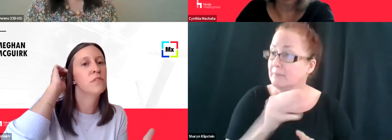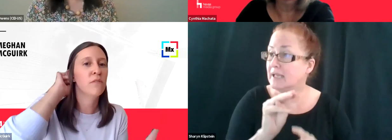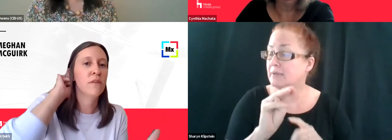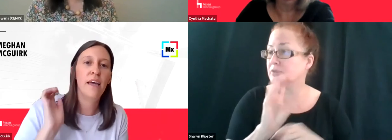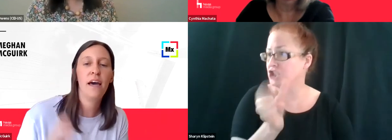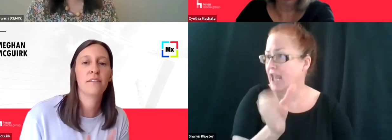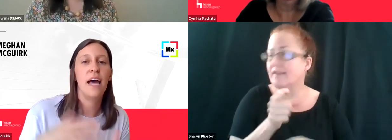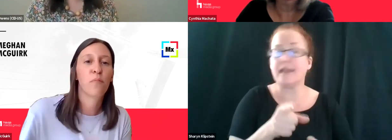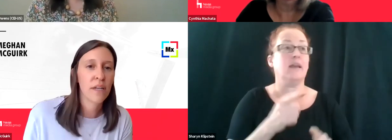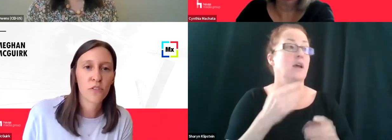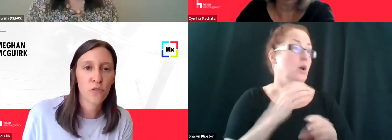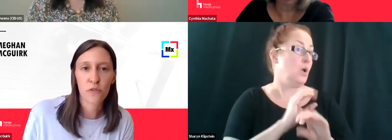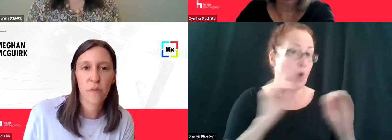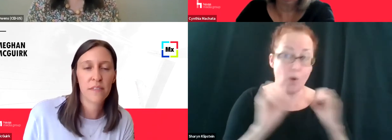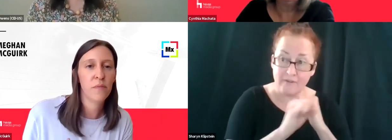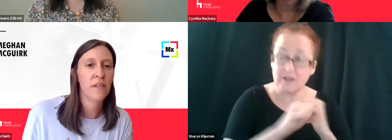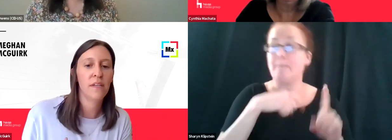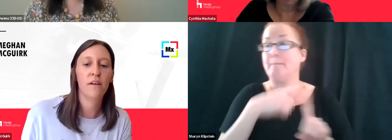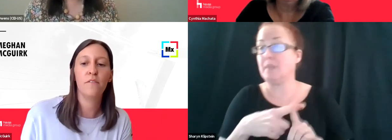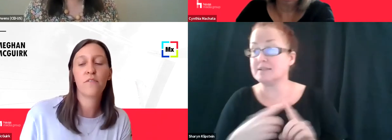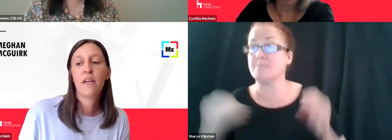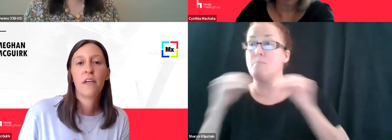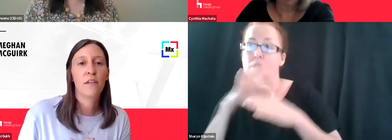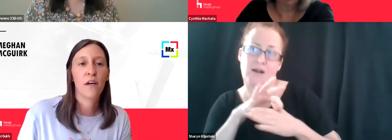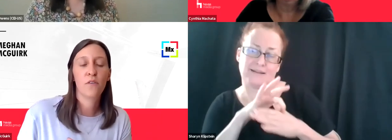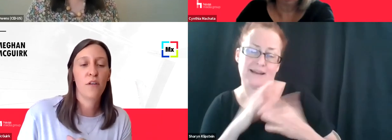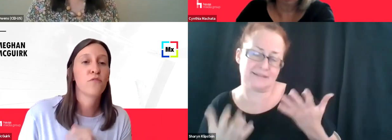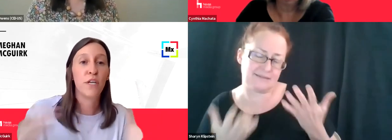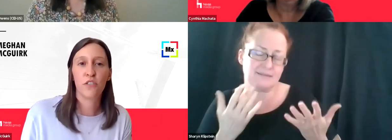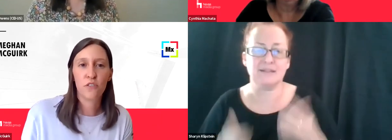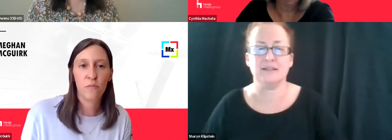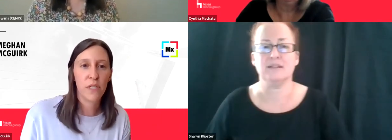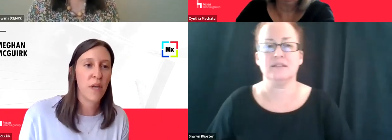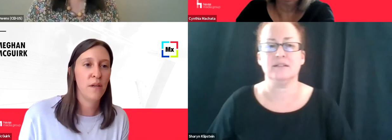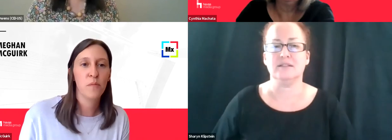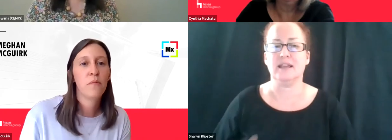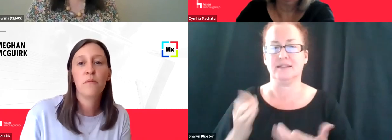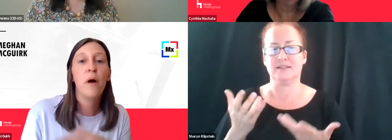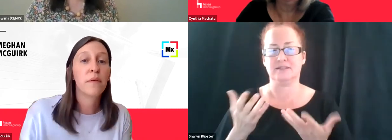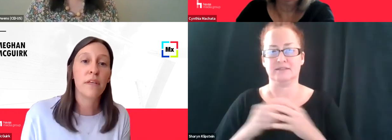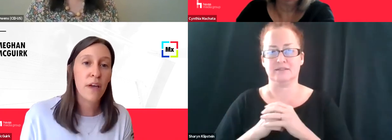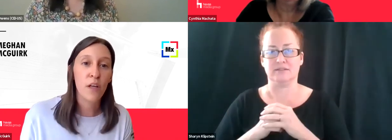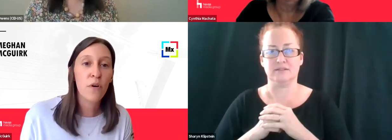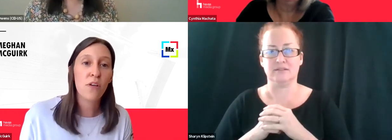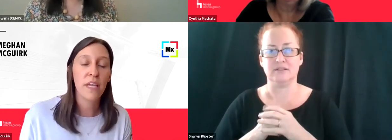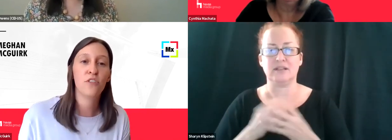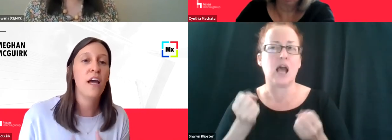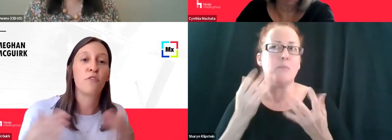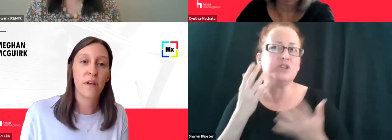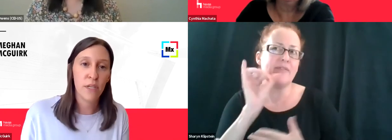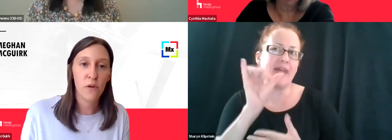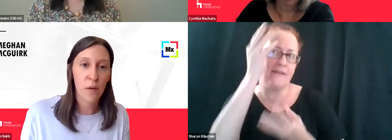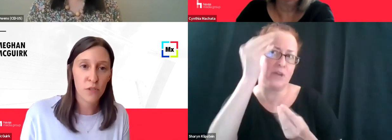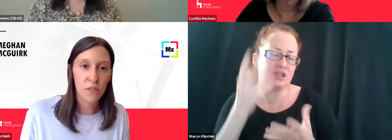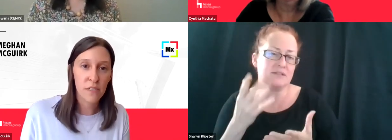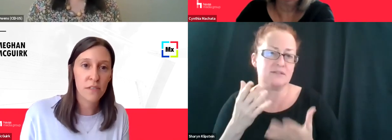other people don't get? How does that play into social responsibility of, you know, information should be made publicly available and like, should